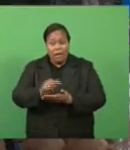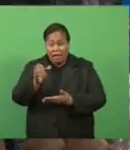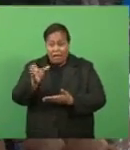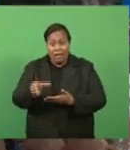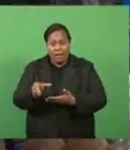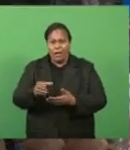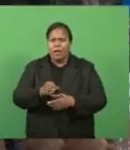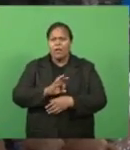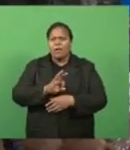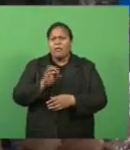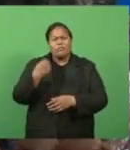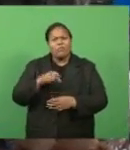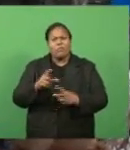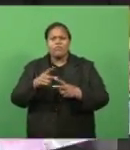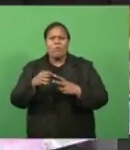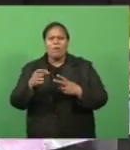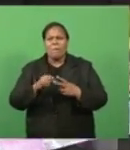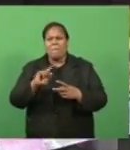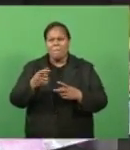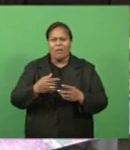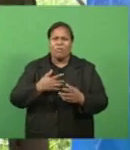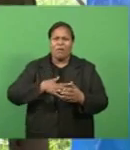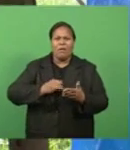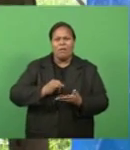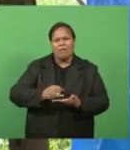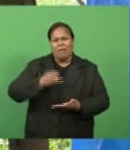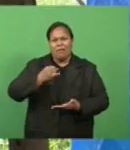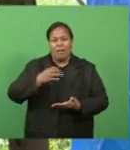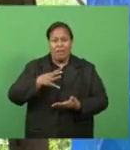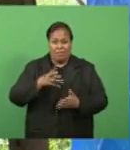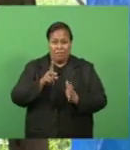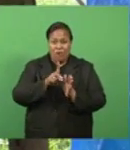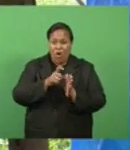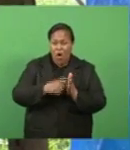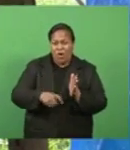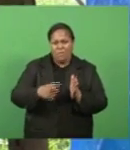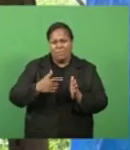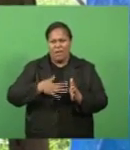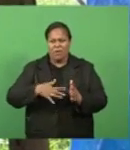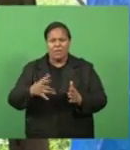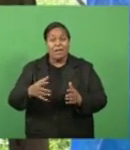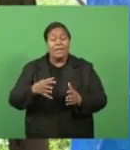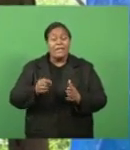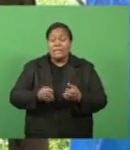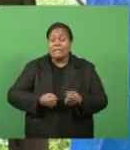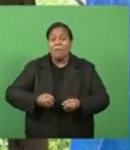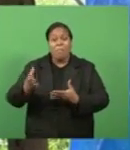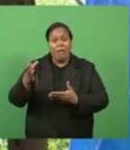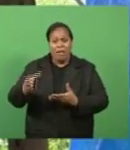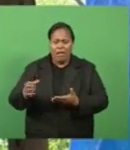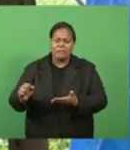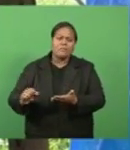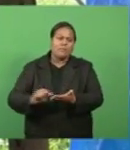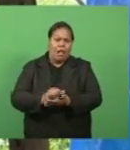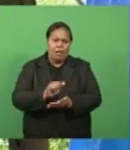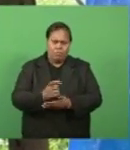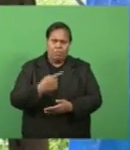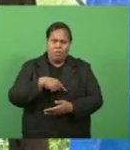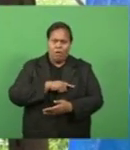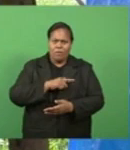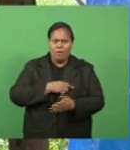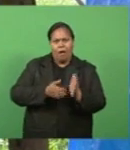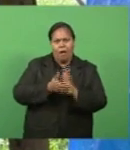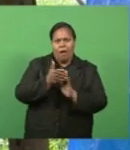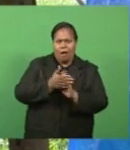prices as they are second buyers. Suppliers are selling the produce at a high price, so we have to increase our prices as